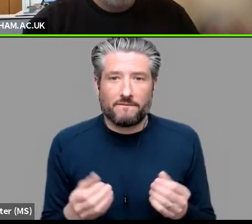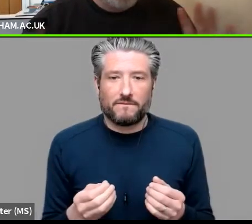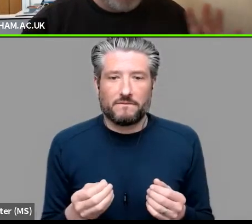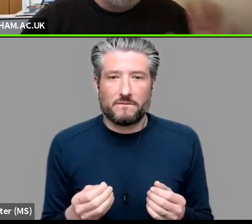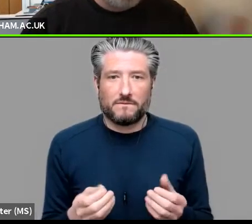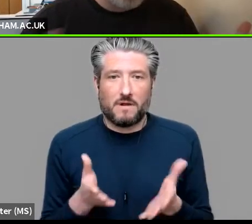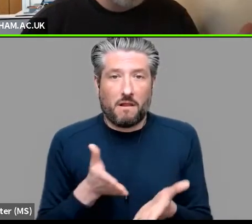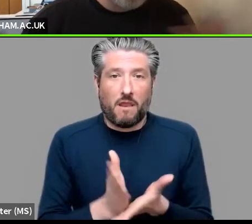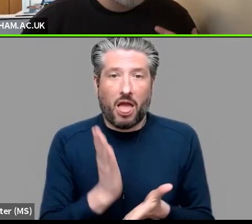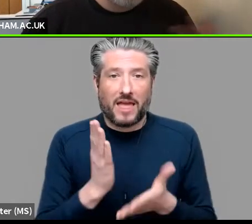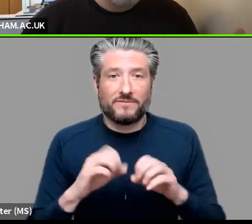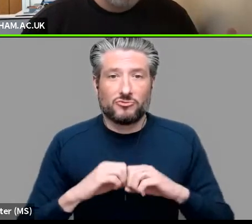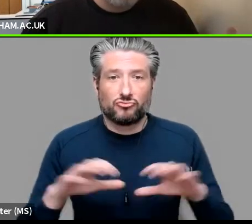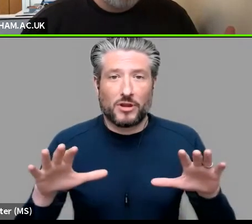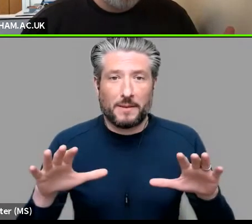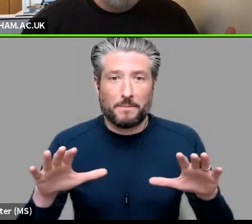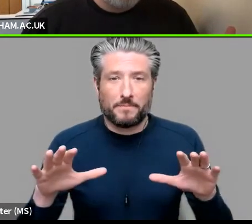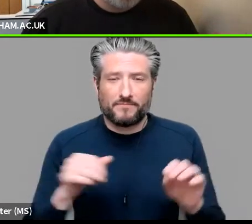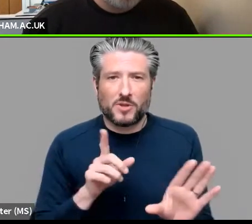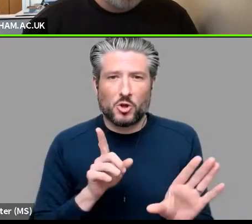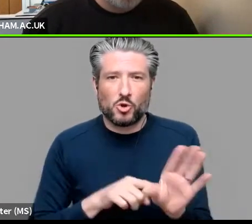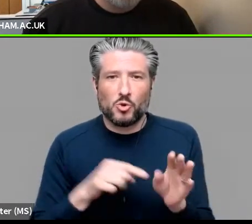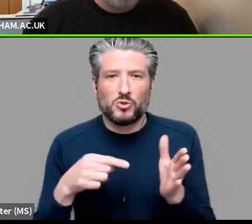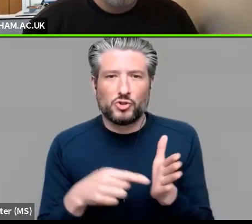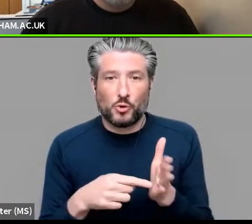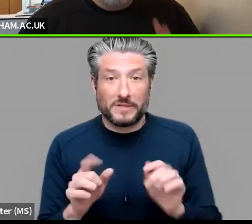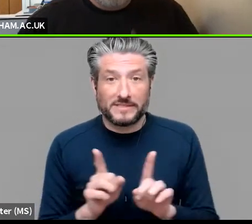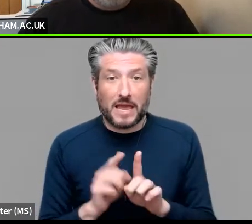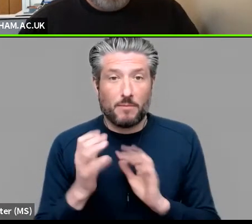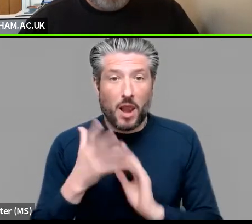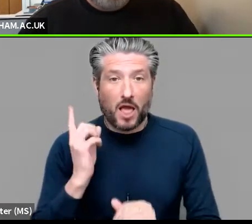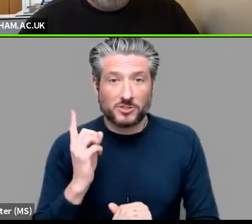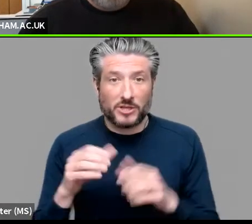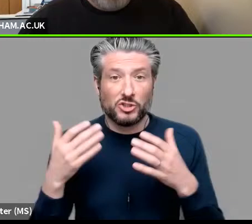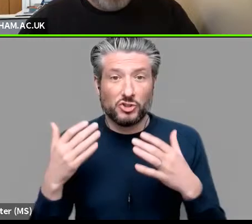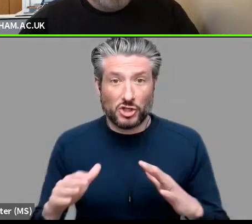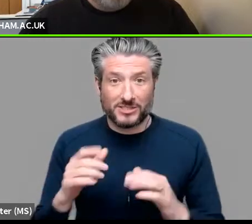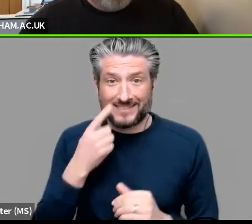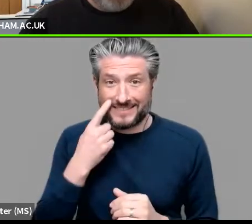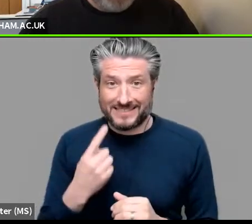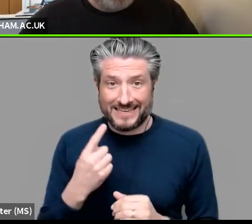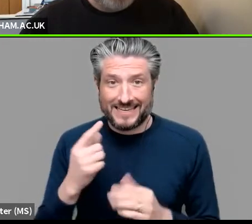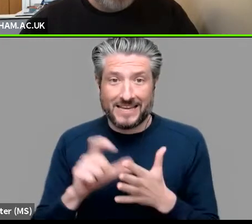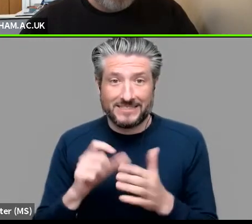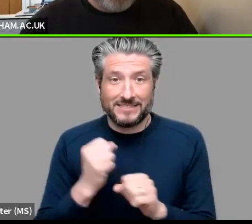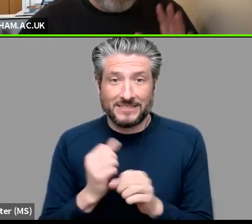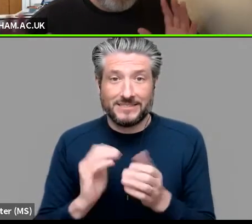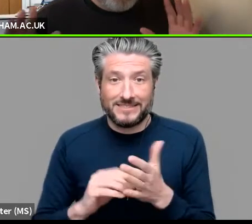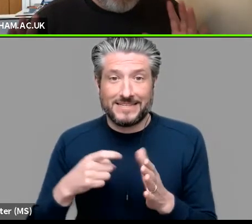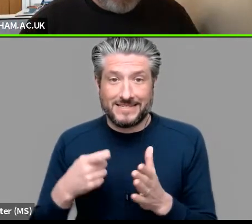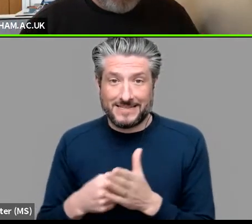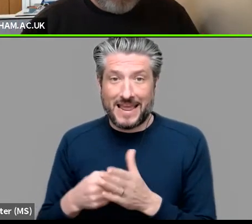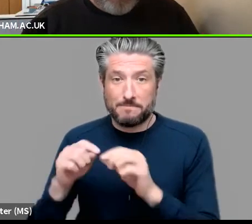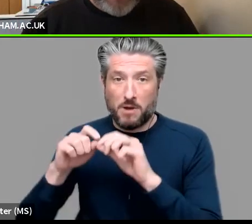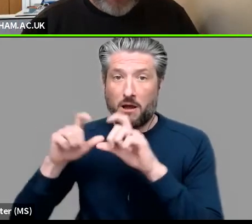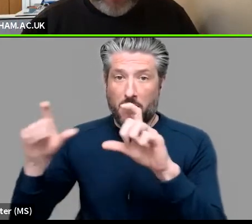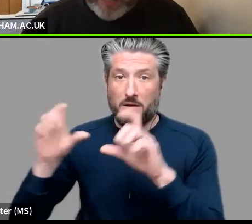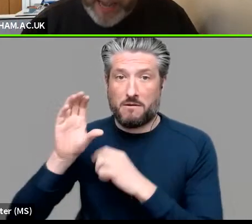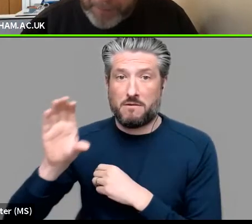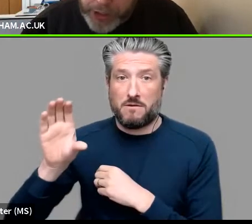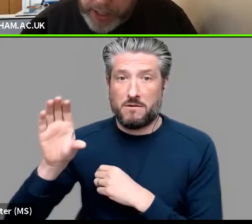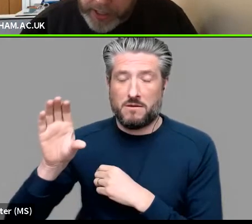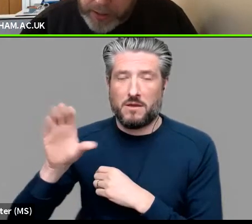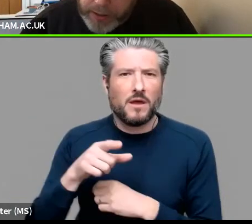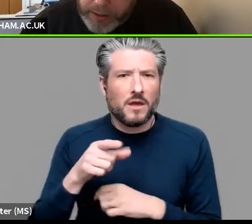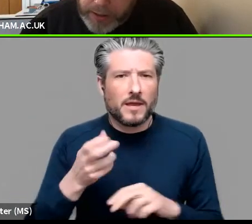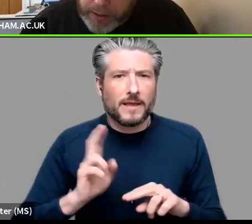uh like like last week will will will just have dagmar if you would like um bsl interpretation or the professional